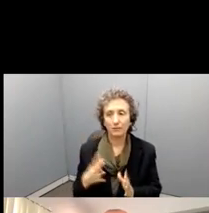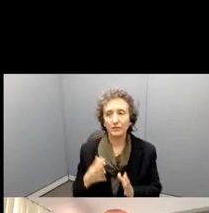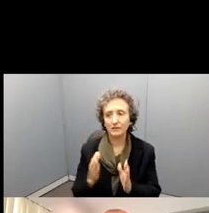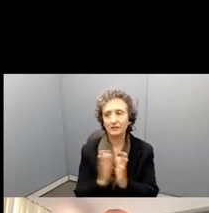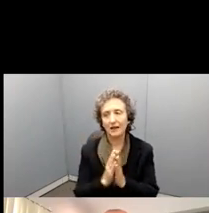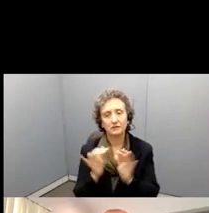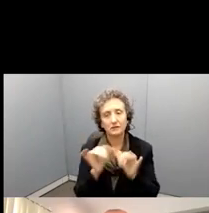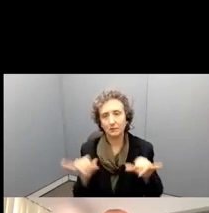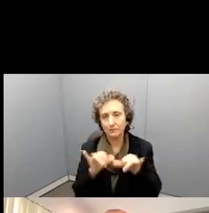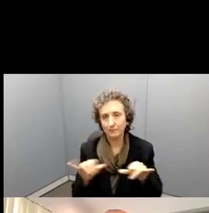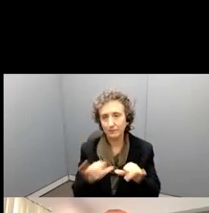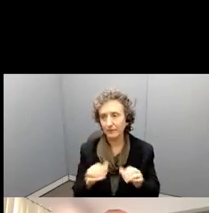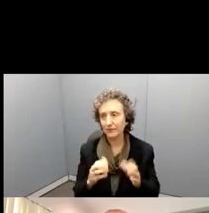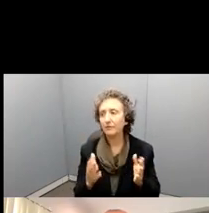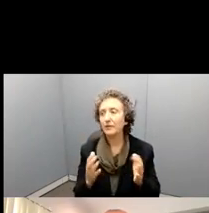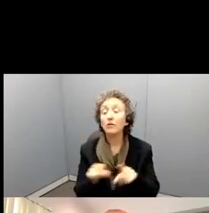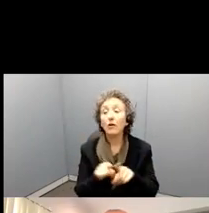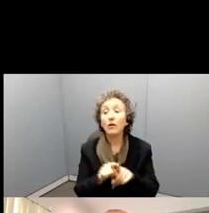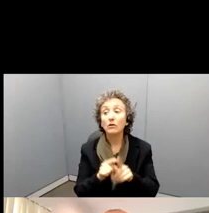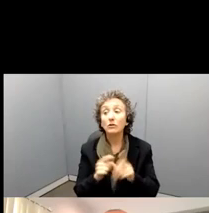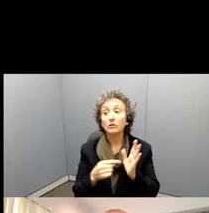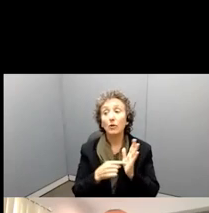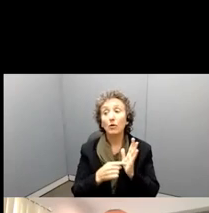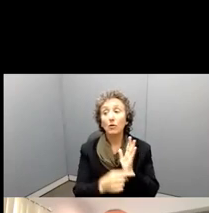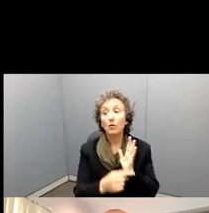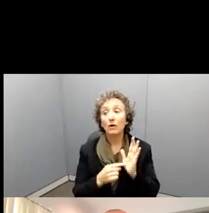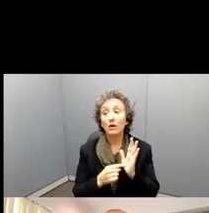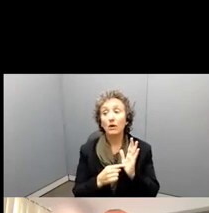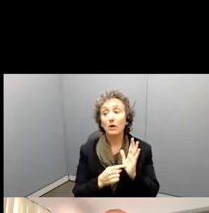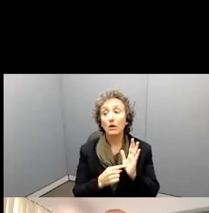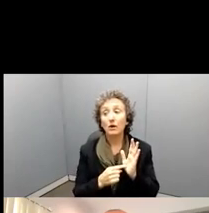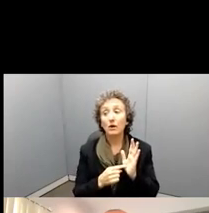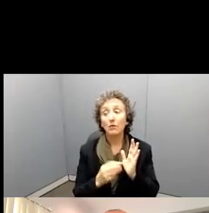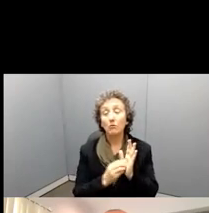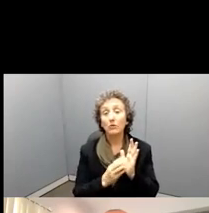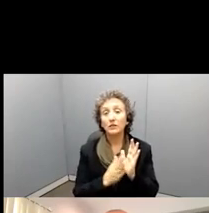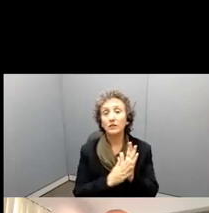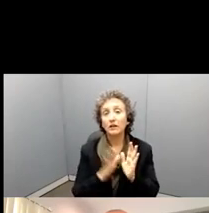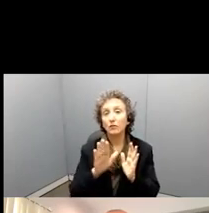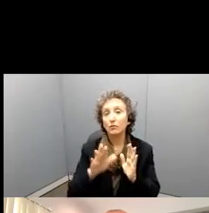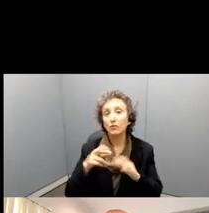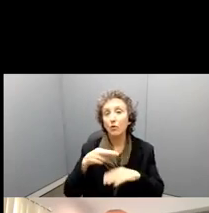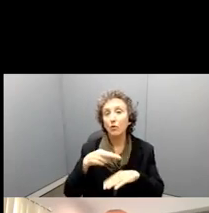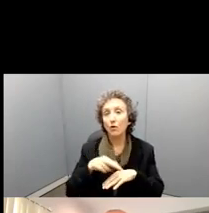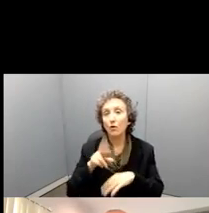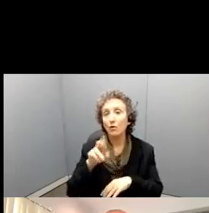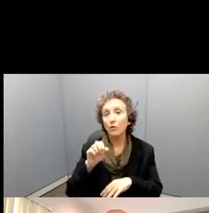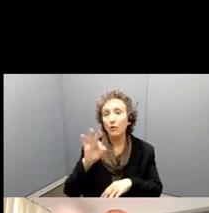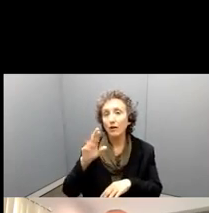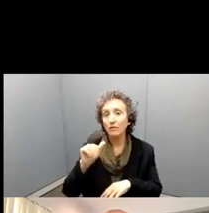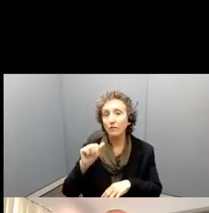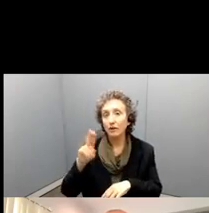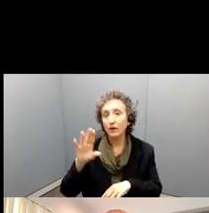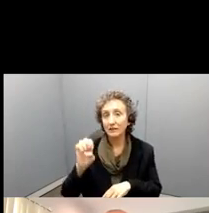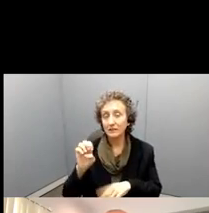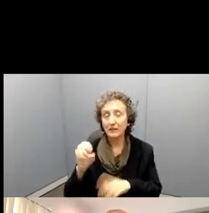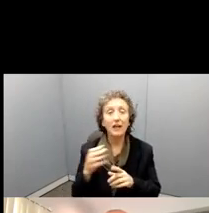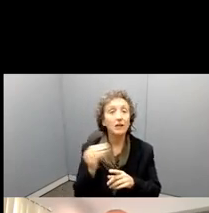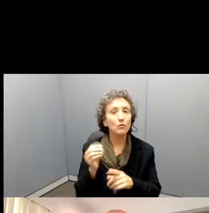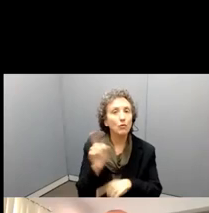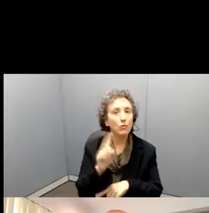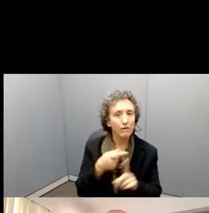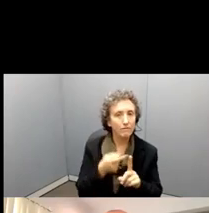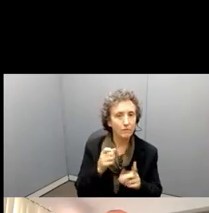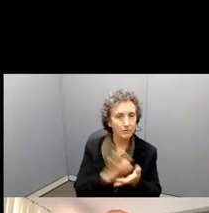one thing I will make a note of, we ask that you know who your references are, and what institution they're from. Um, this is something that,